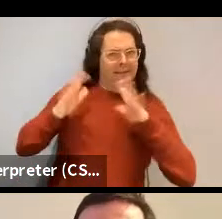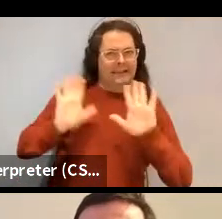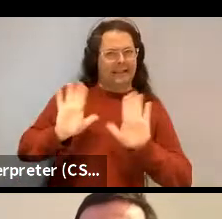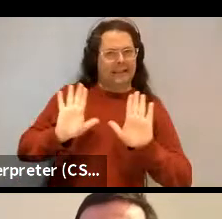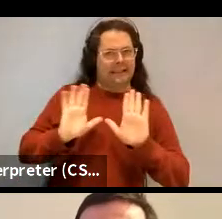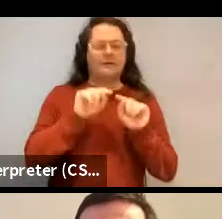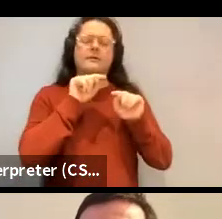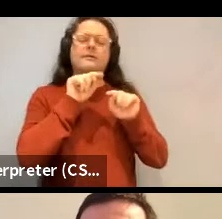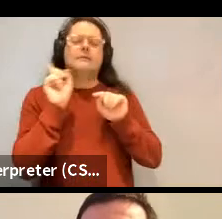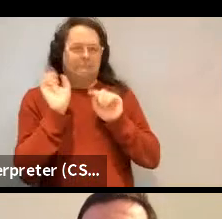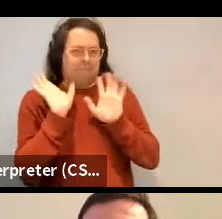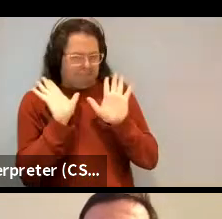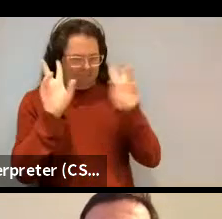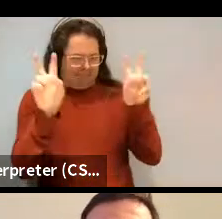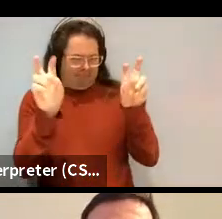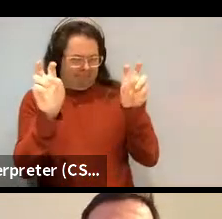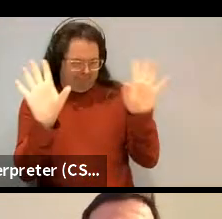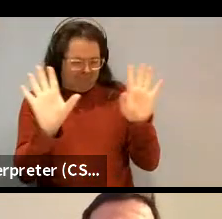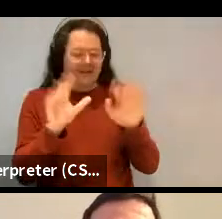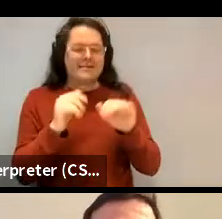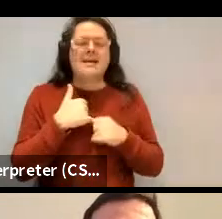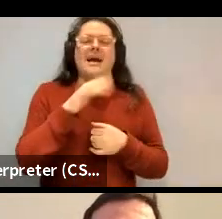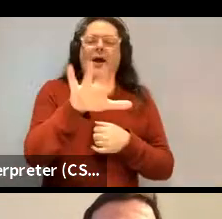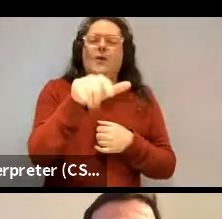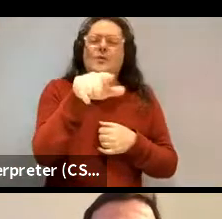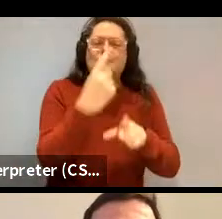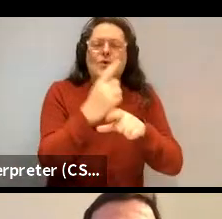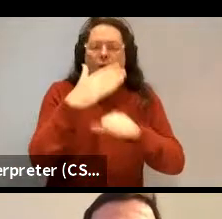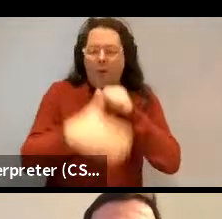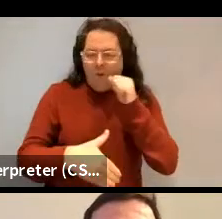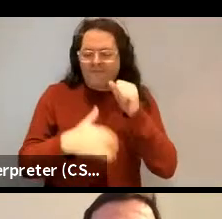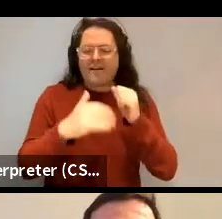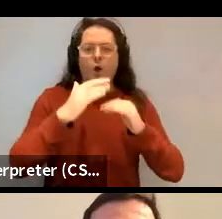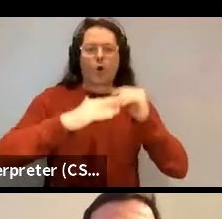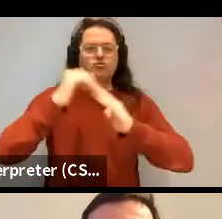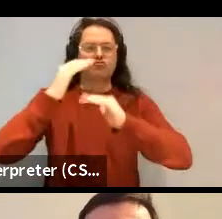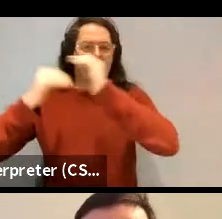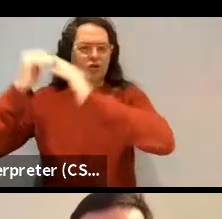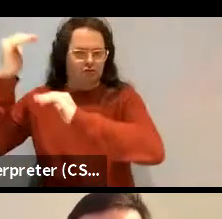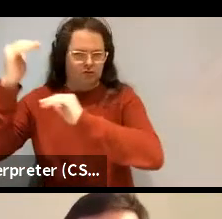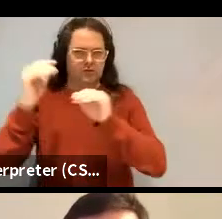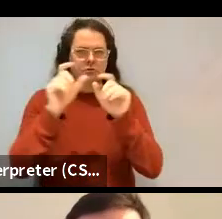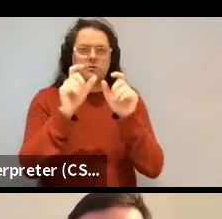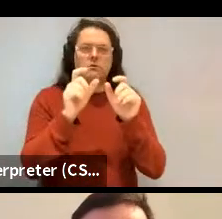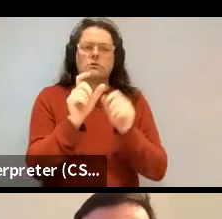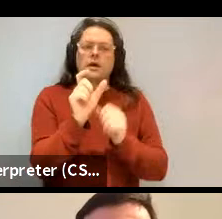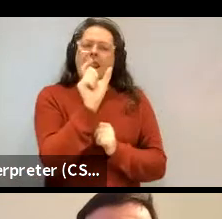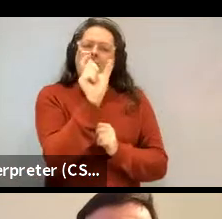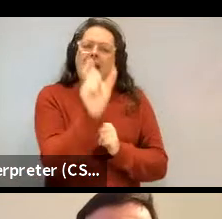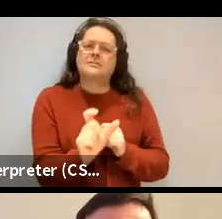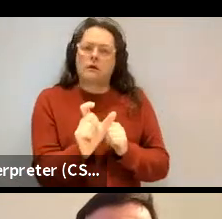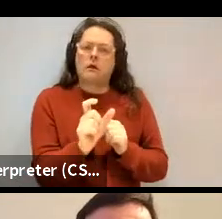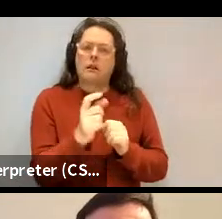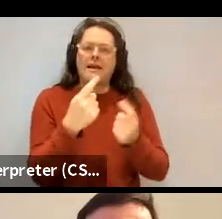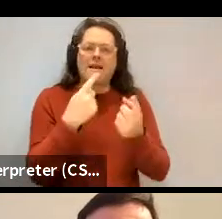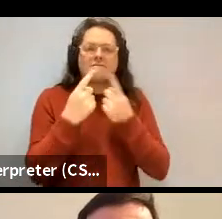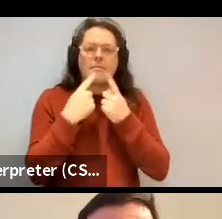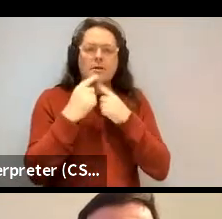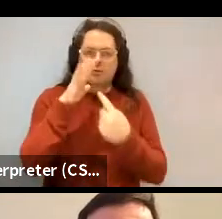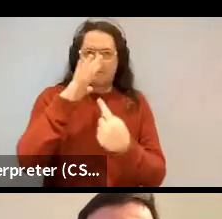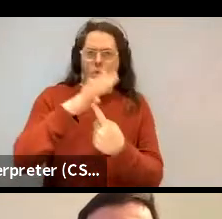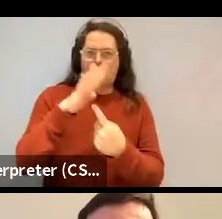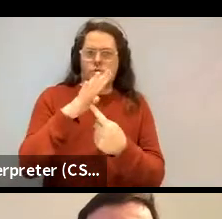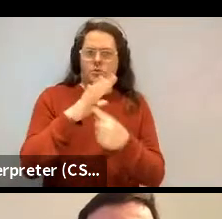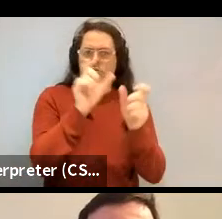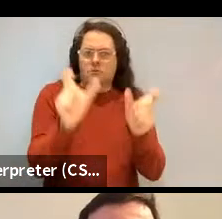when you talk about, uh, constructions that I really liked how today you explained that these, you know, lexical information really plays a very important role.